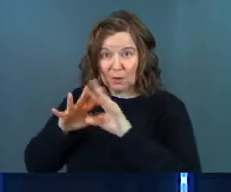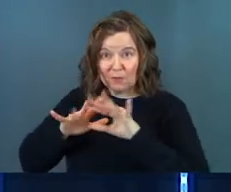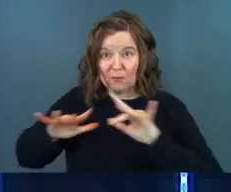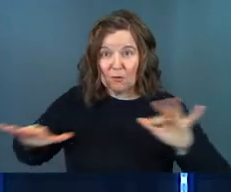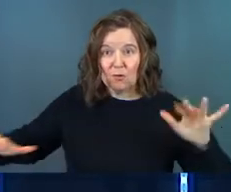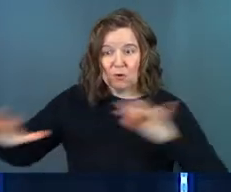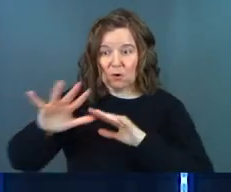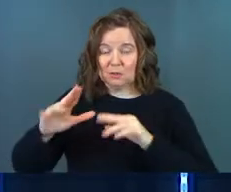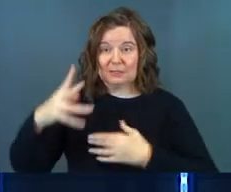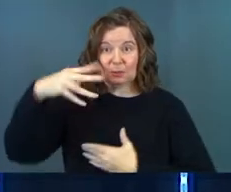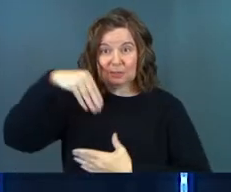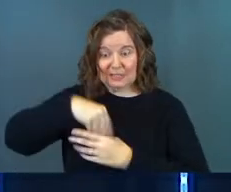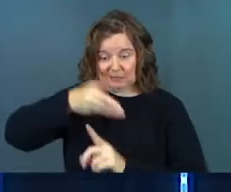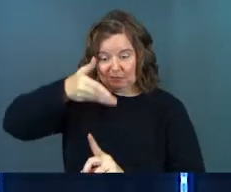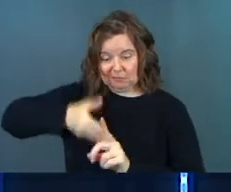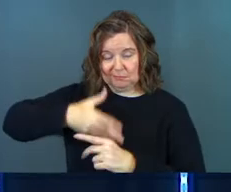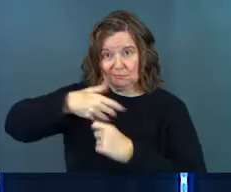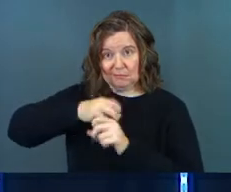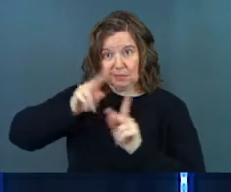and talking Son of God?